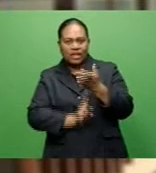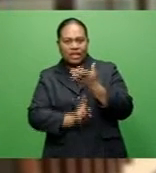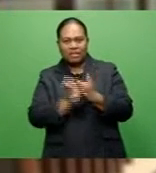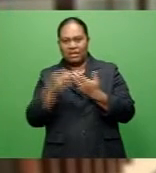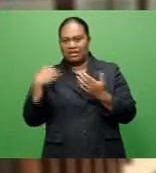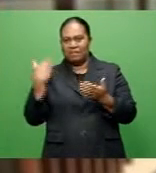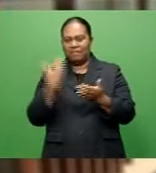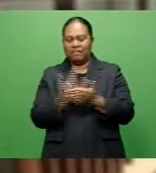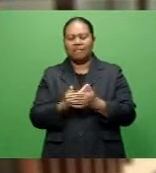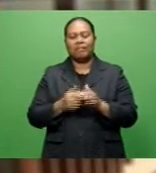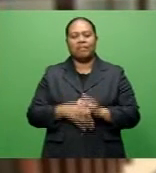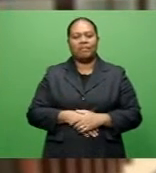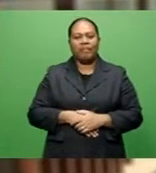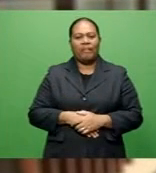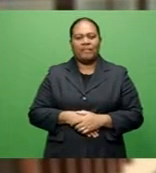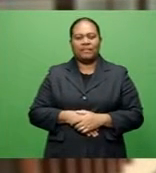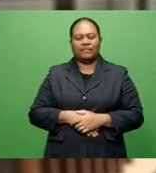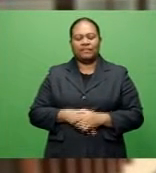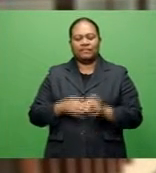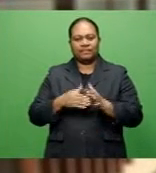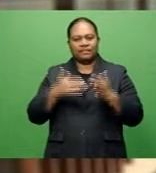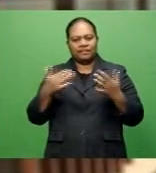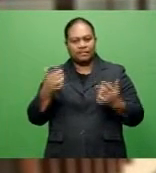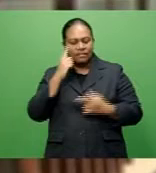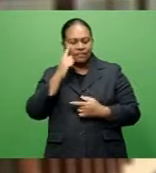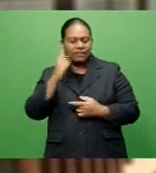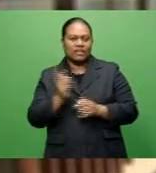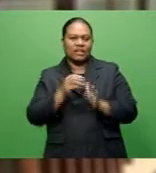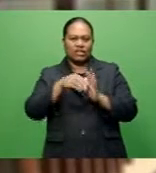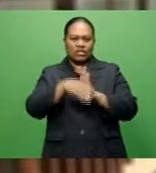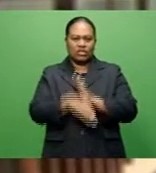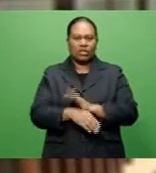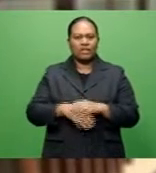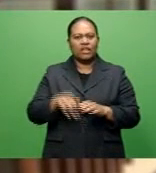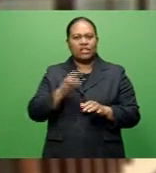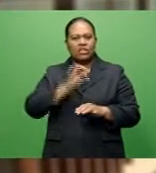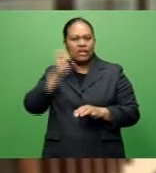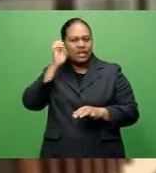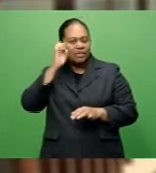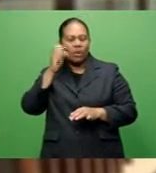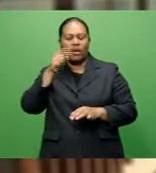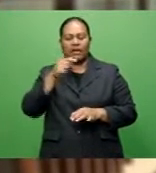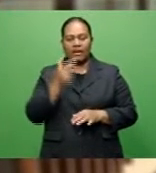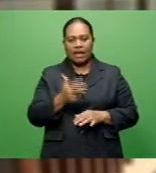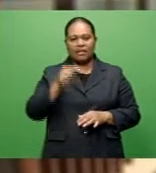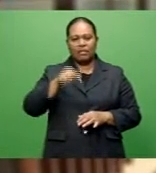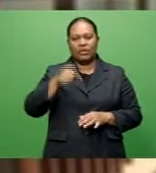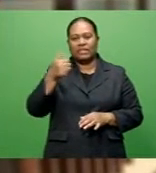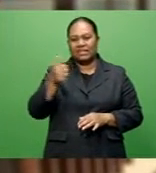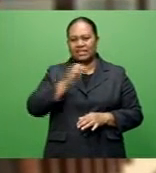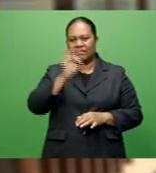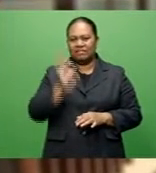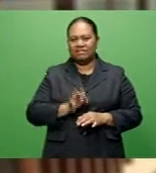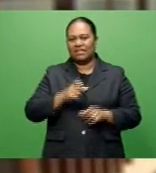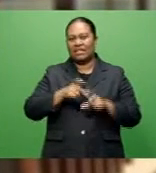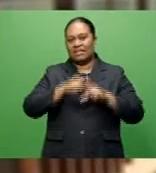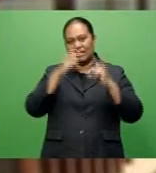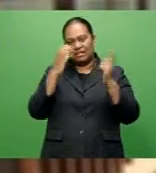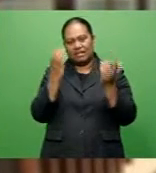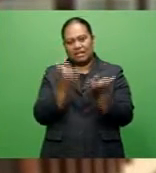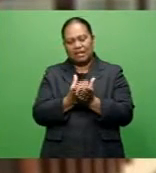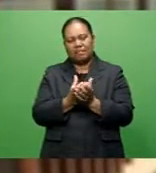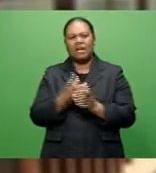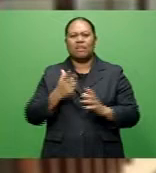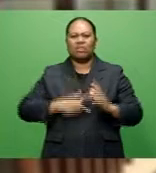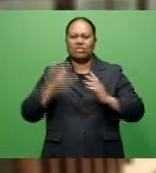euro weakened after Germany reported that their retail sales dropped by an unexpected 9.6 percent in December, after tighter lockdown